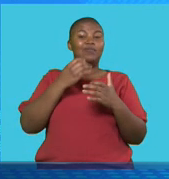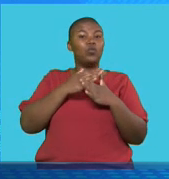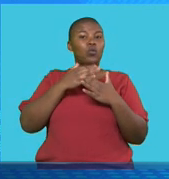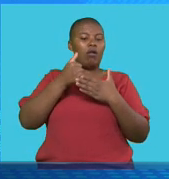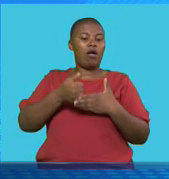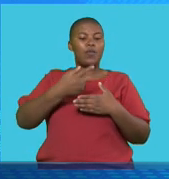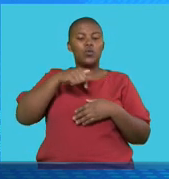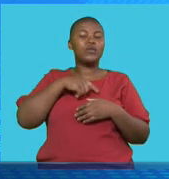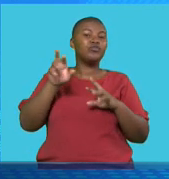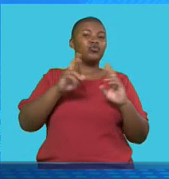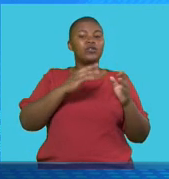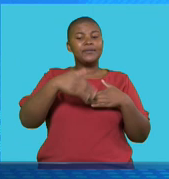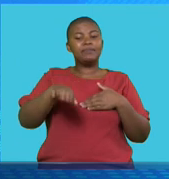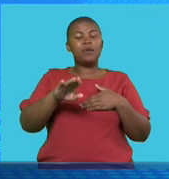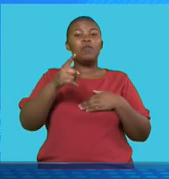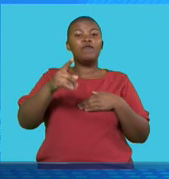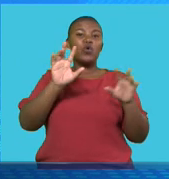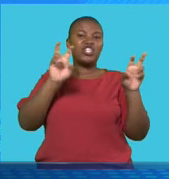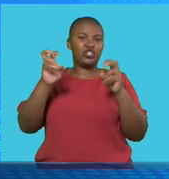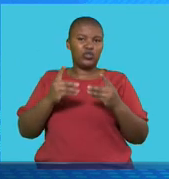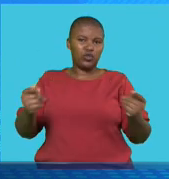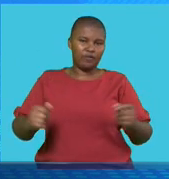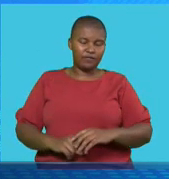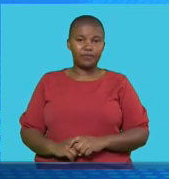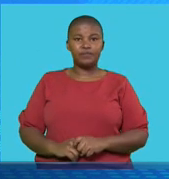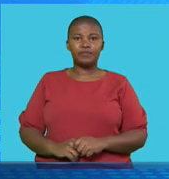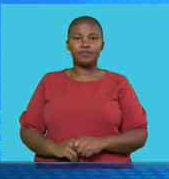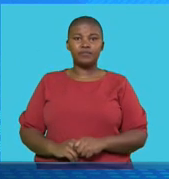look forward to these grievances finally being resolved. Thank you very you much.